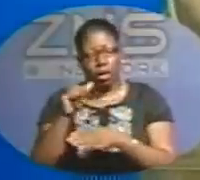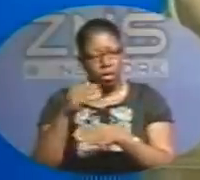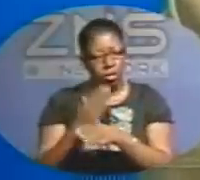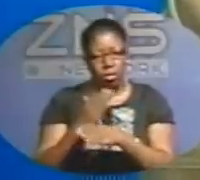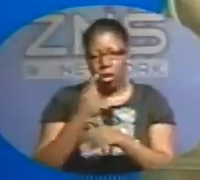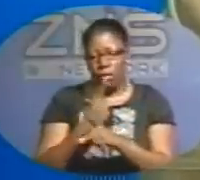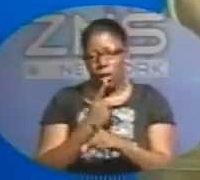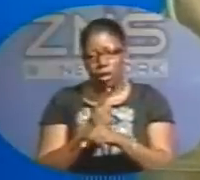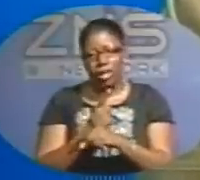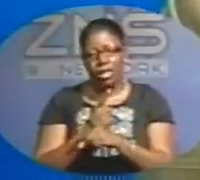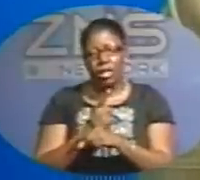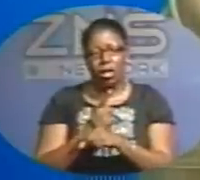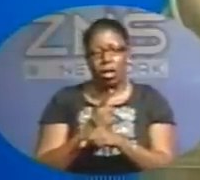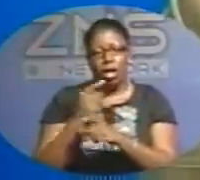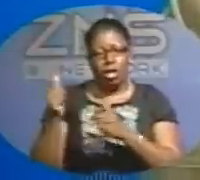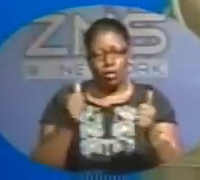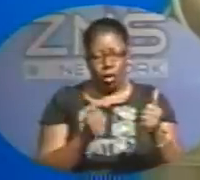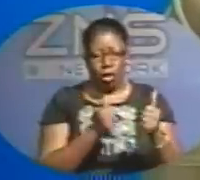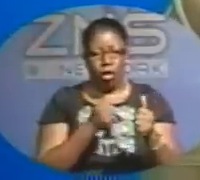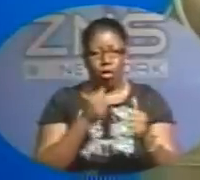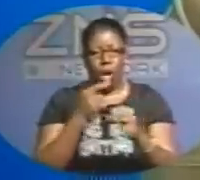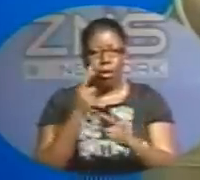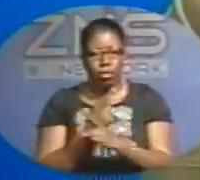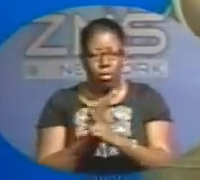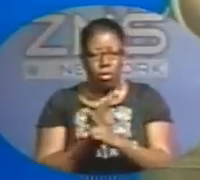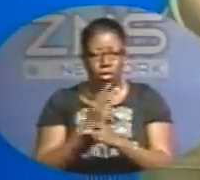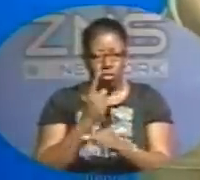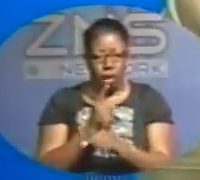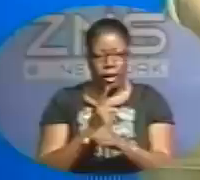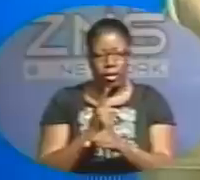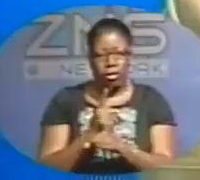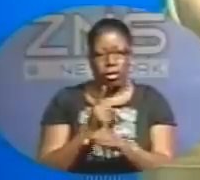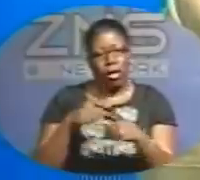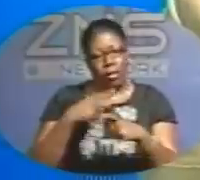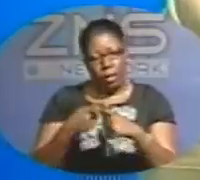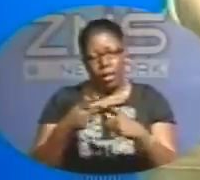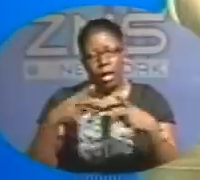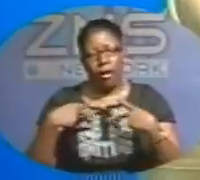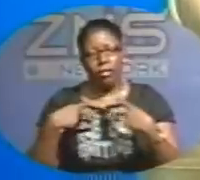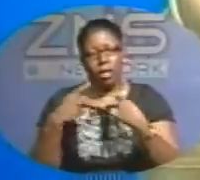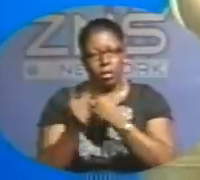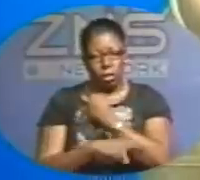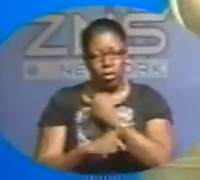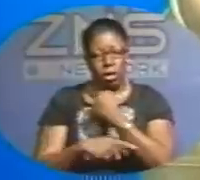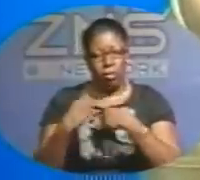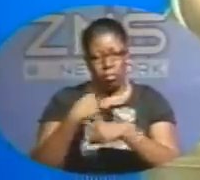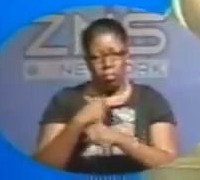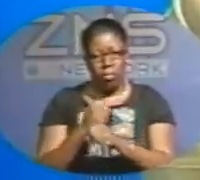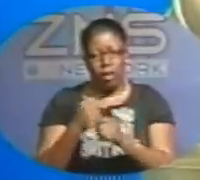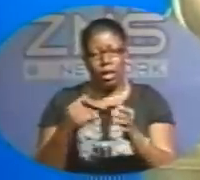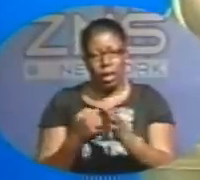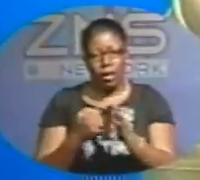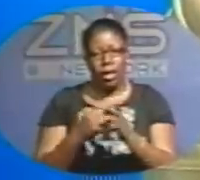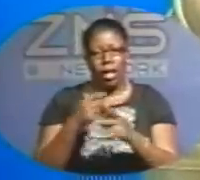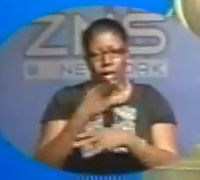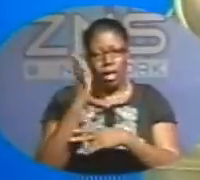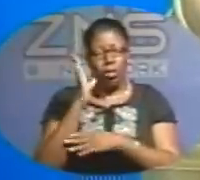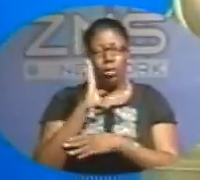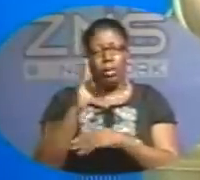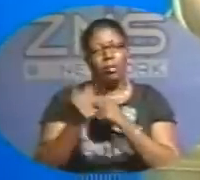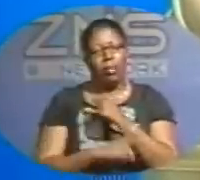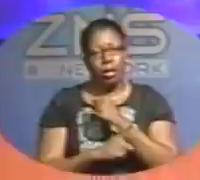proper procedures, then if they have to face the consequences, I want to make it emphatic, they will face those consequences.